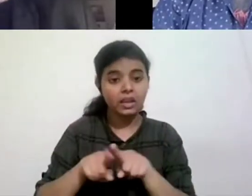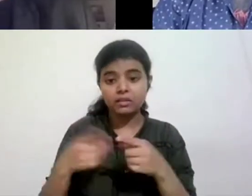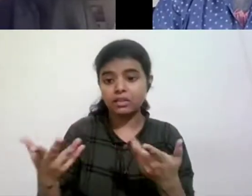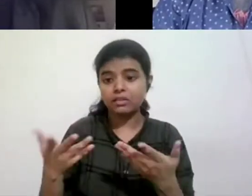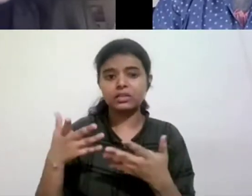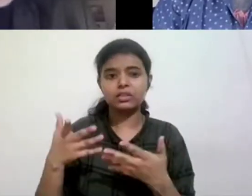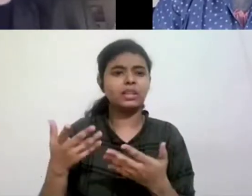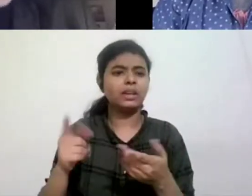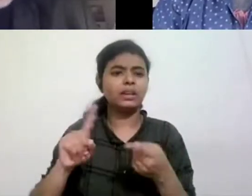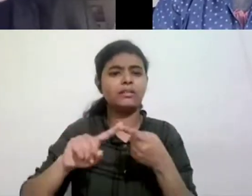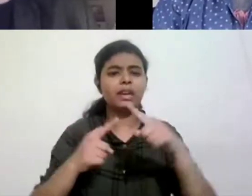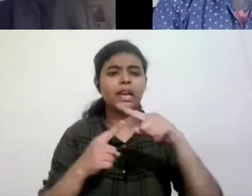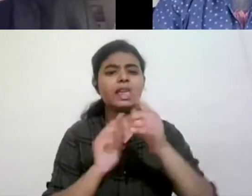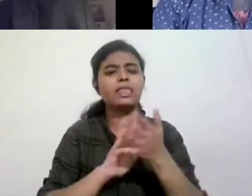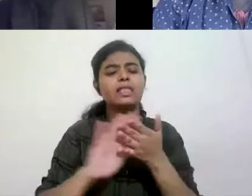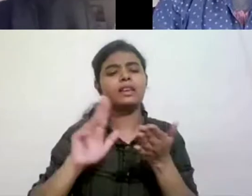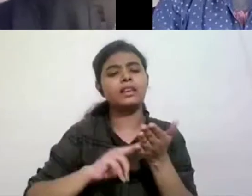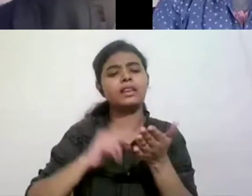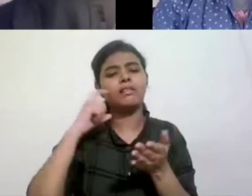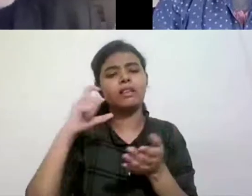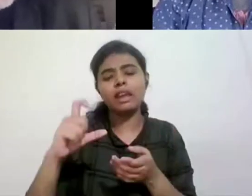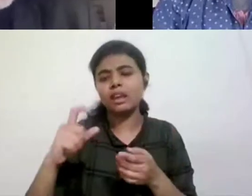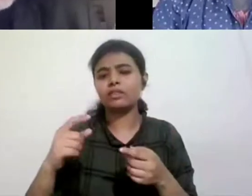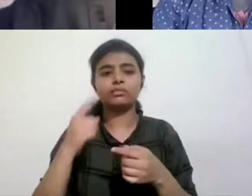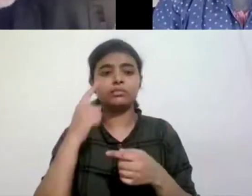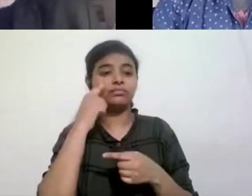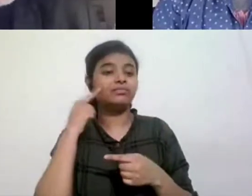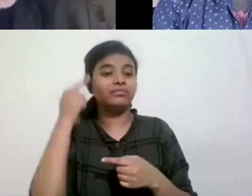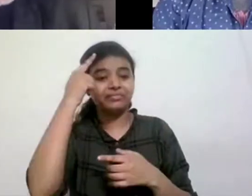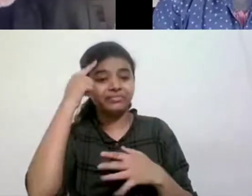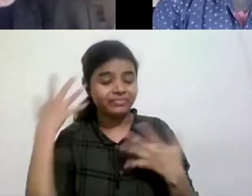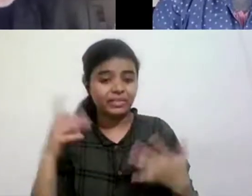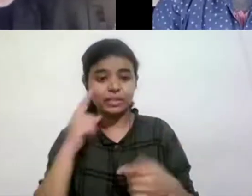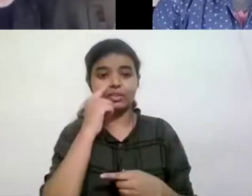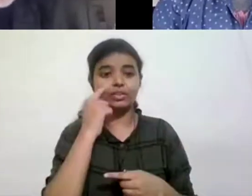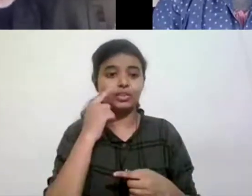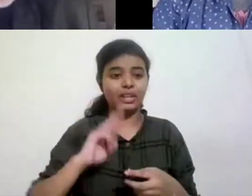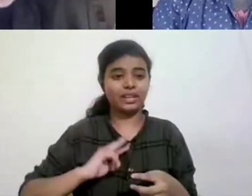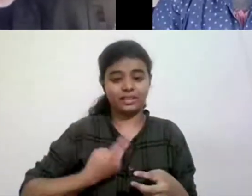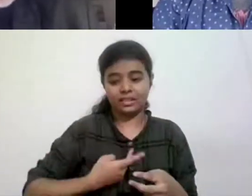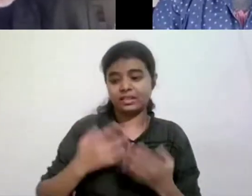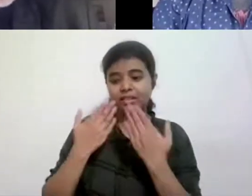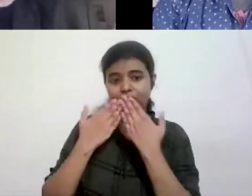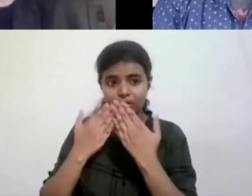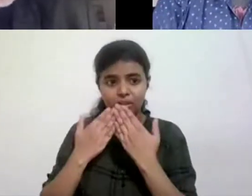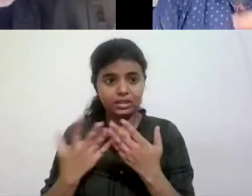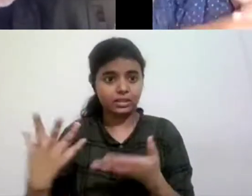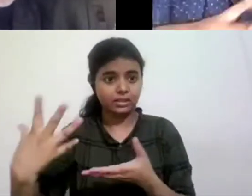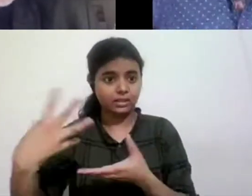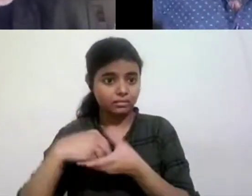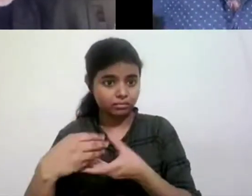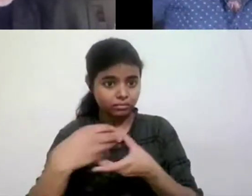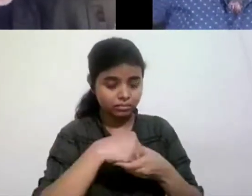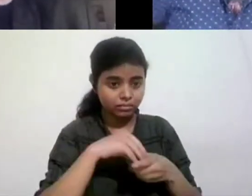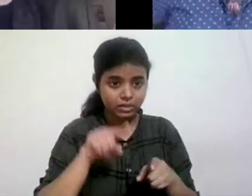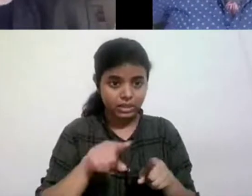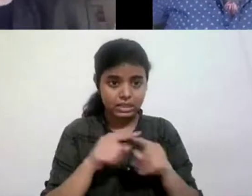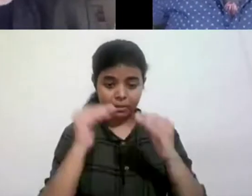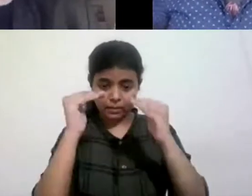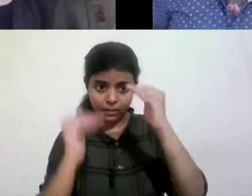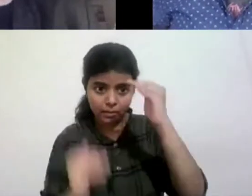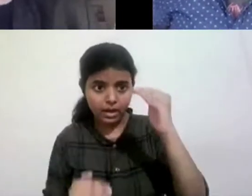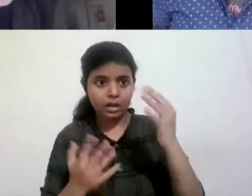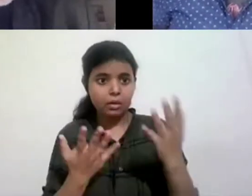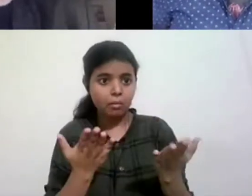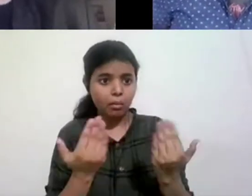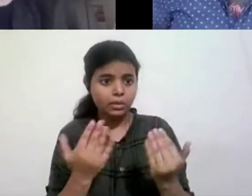studies, race studies, gender studies also contribute to the marginalization of